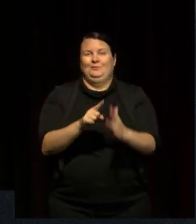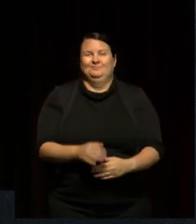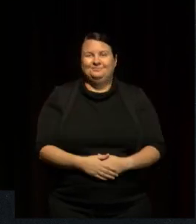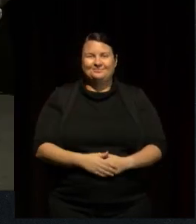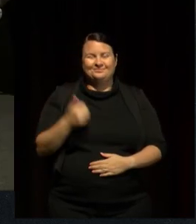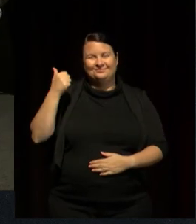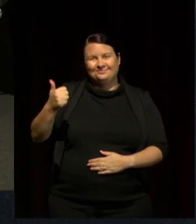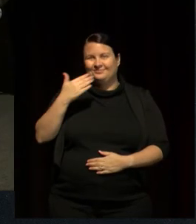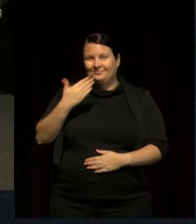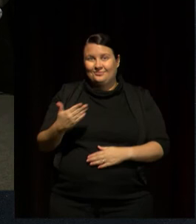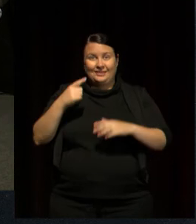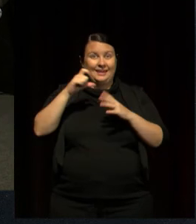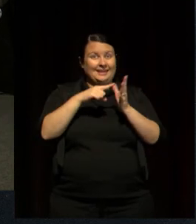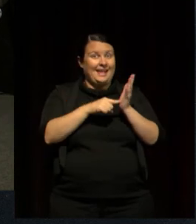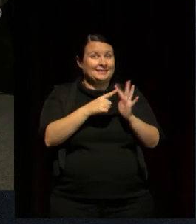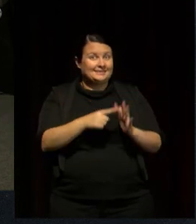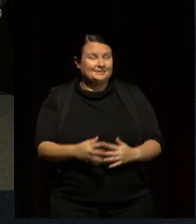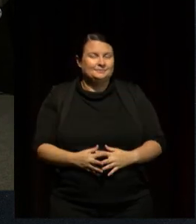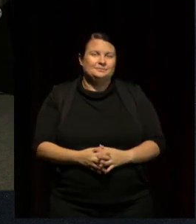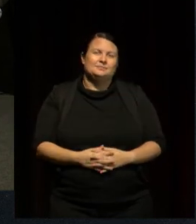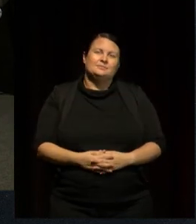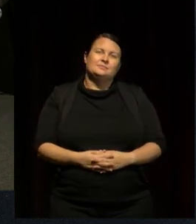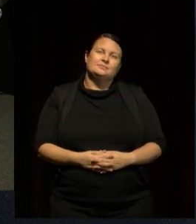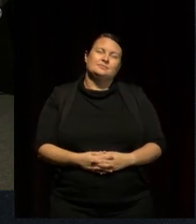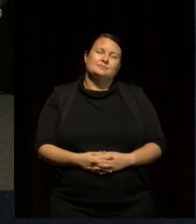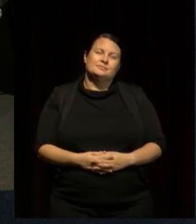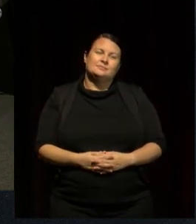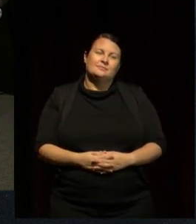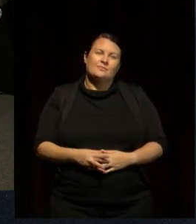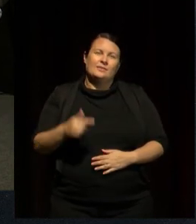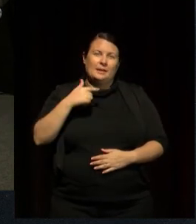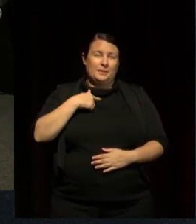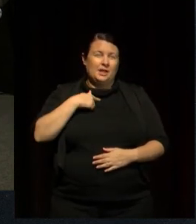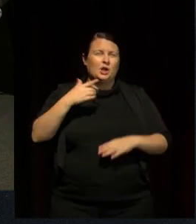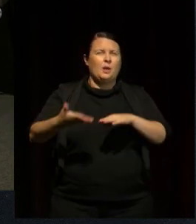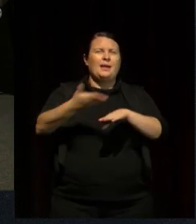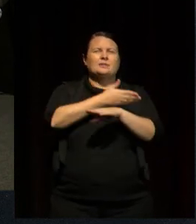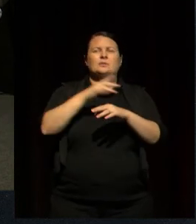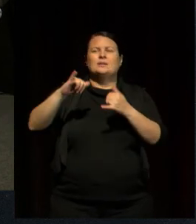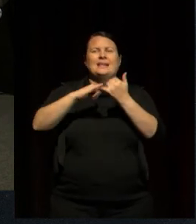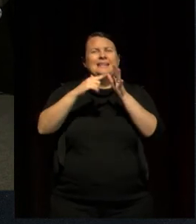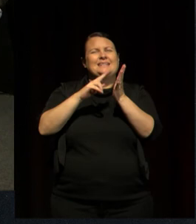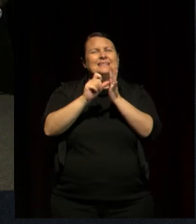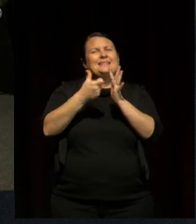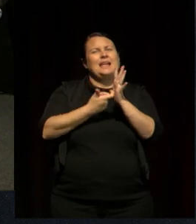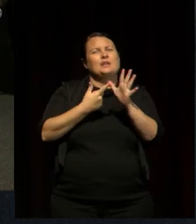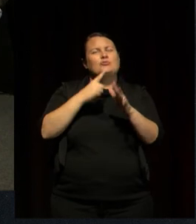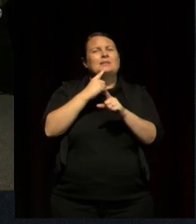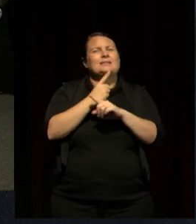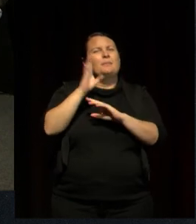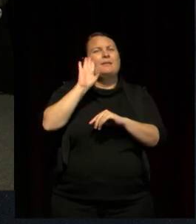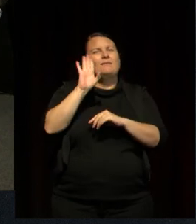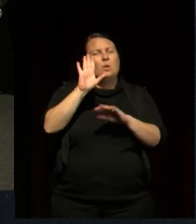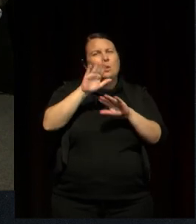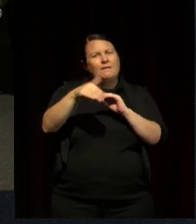Kate, can they? You know, I'm going to pick up on something that Sandra said quite early in the piece about respecting